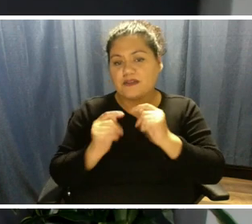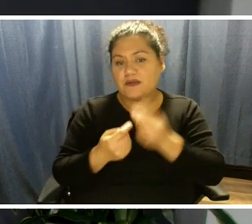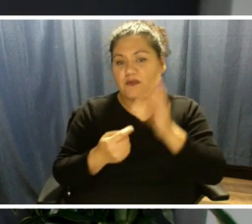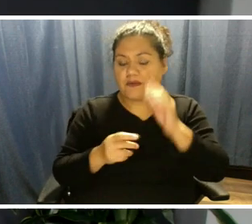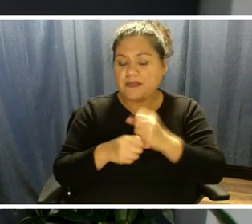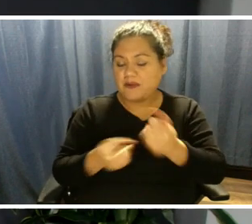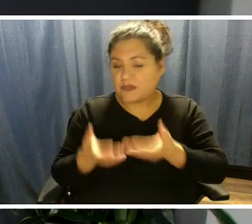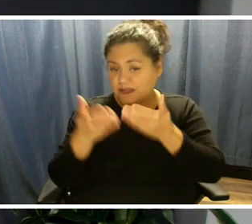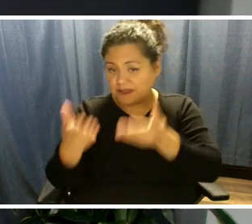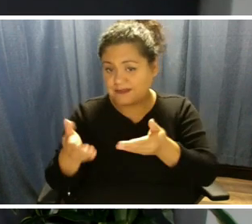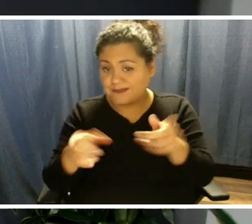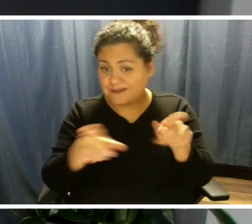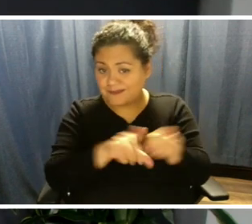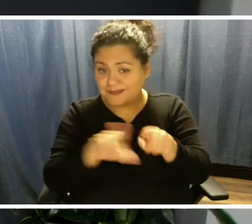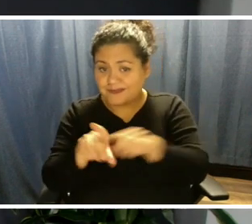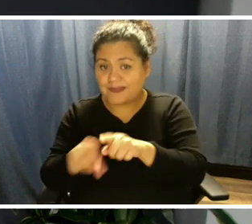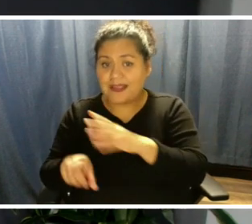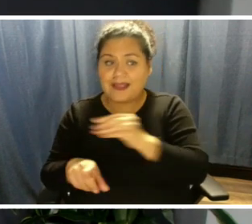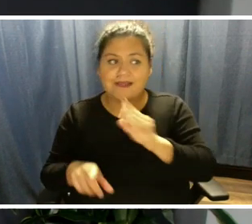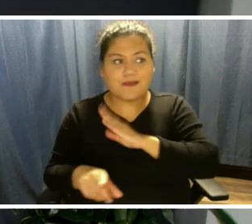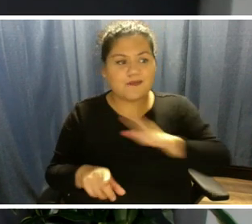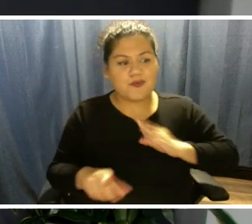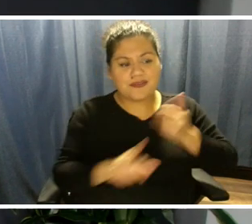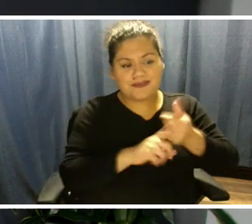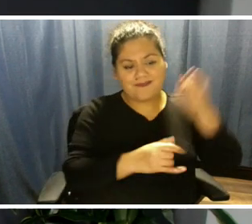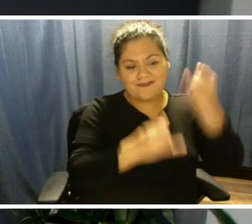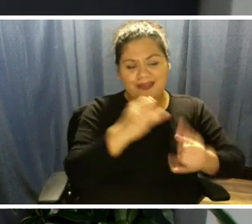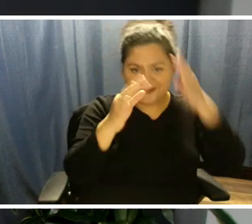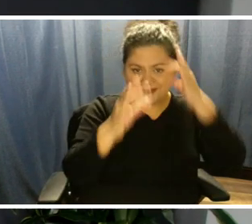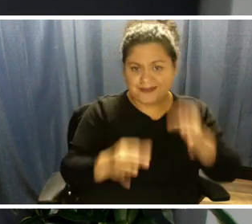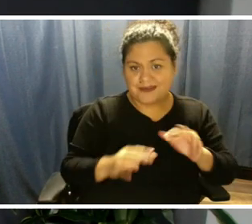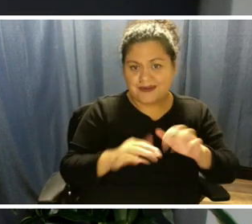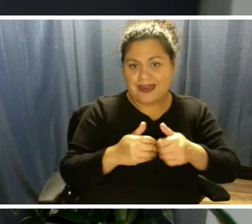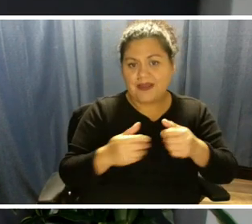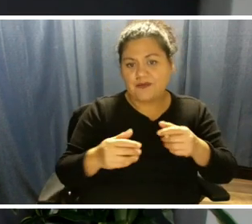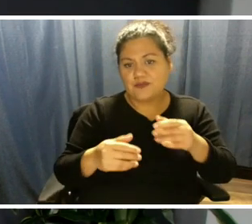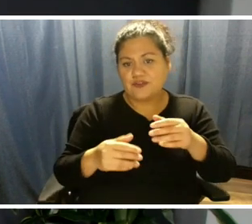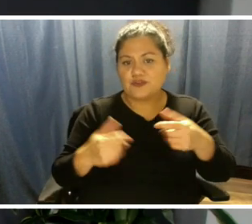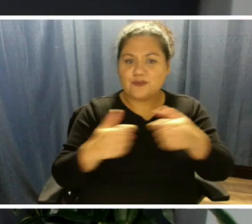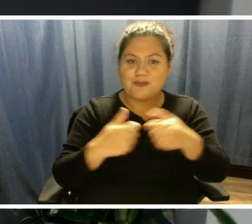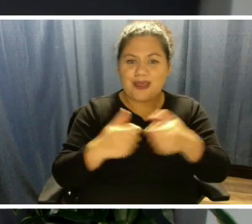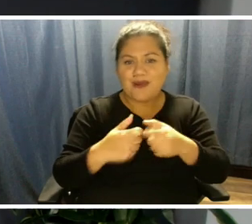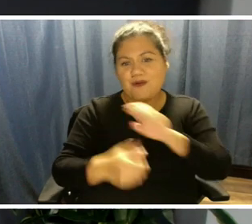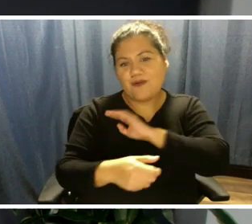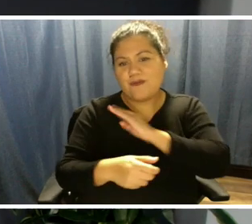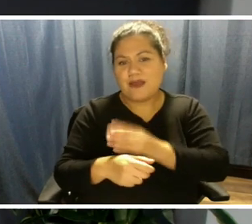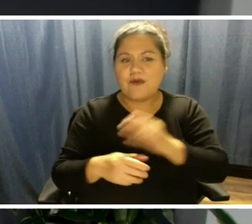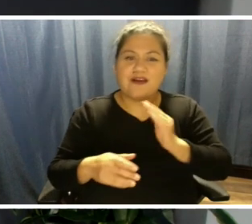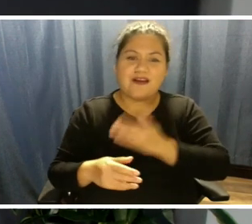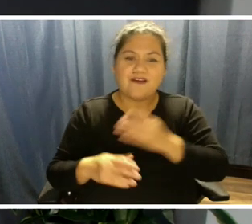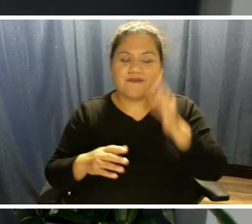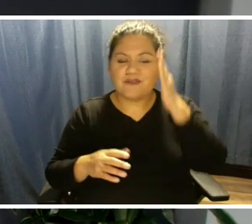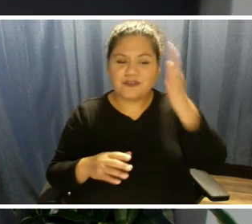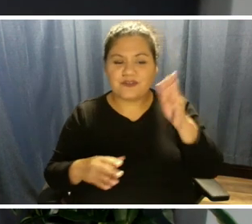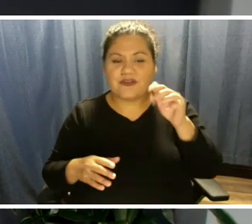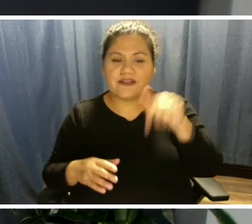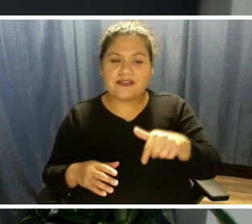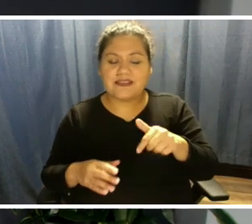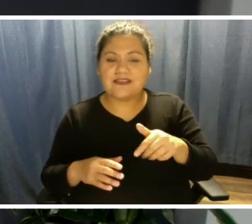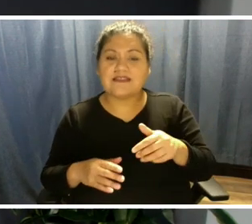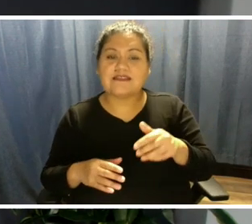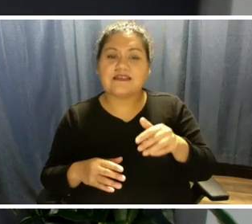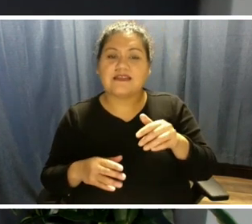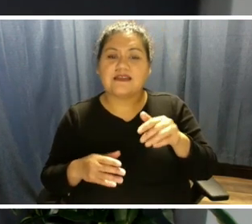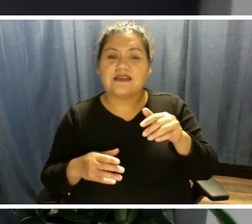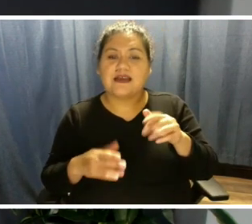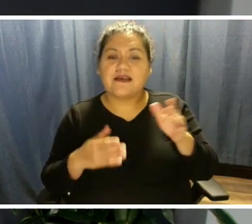and it is our board that will ultimately make a decision on how to power our future. As I mentioned earlier, this planning period takes us to 2030 and